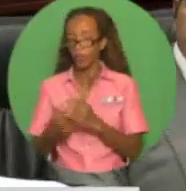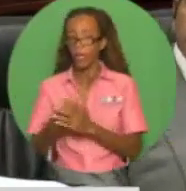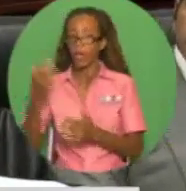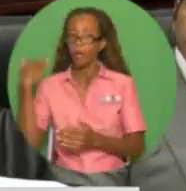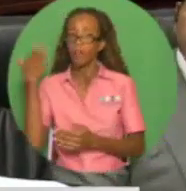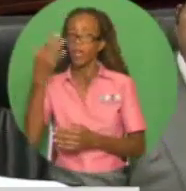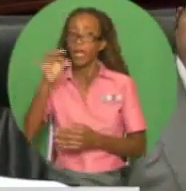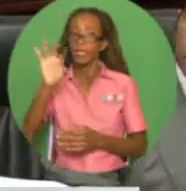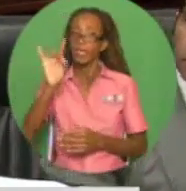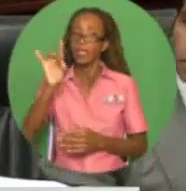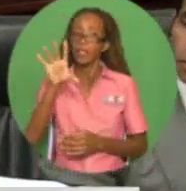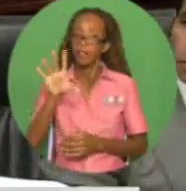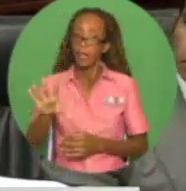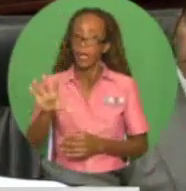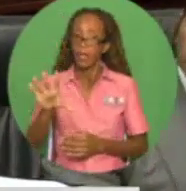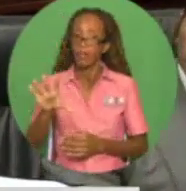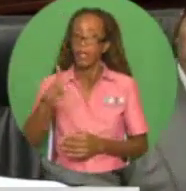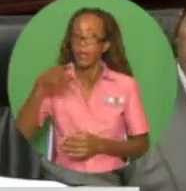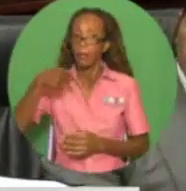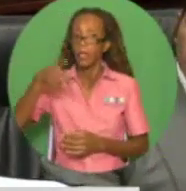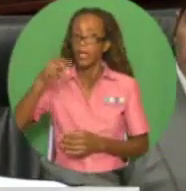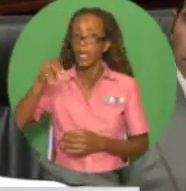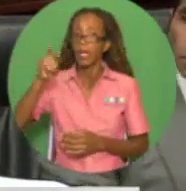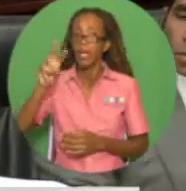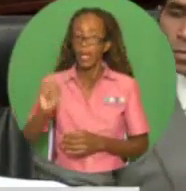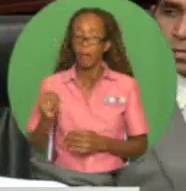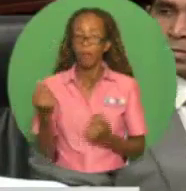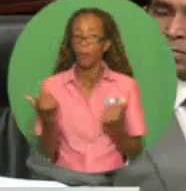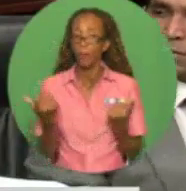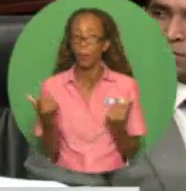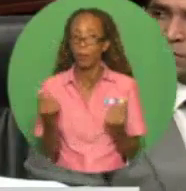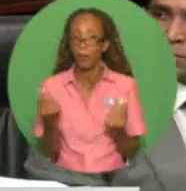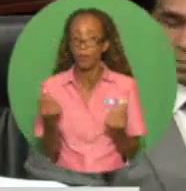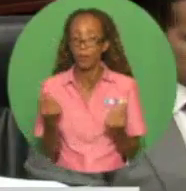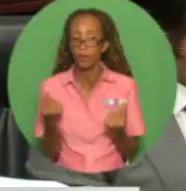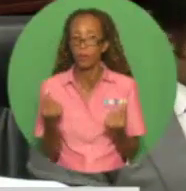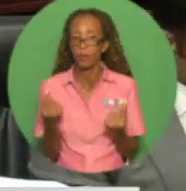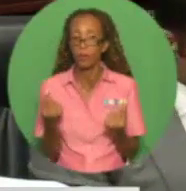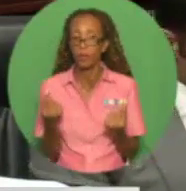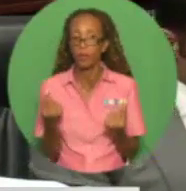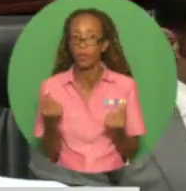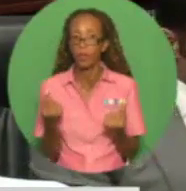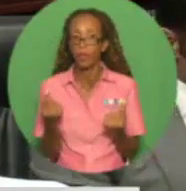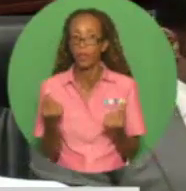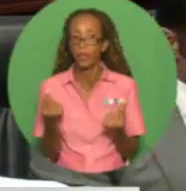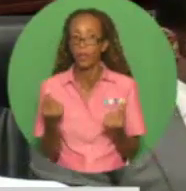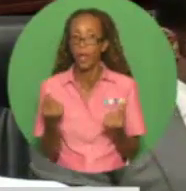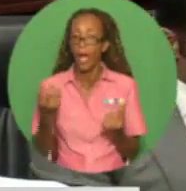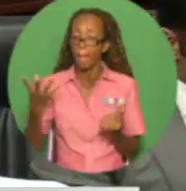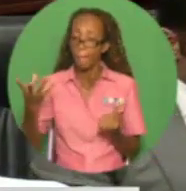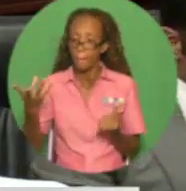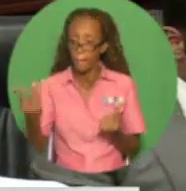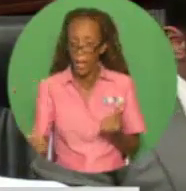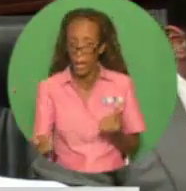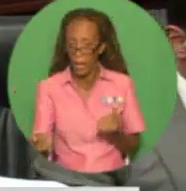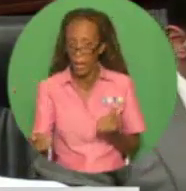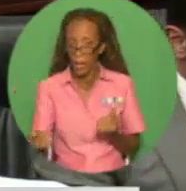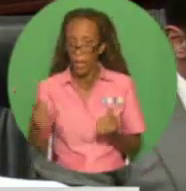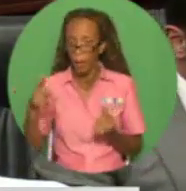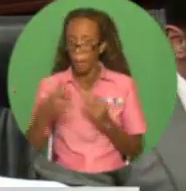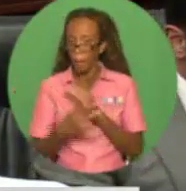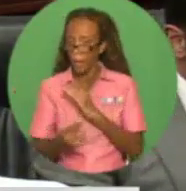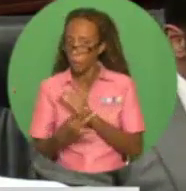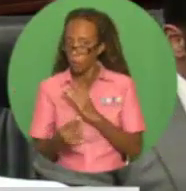to save jobs, the then PNM administration took the decision to purchase the failing refinery assets from the